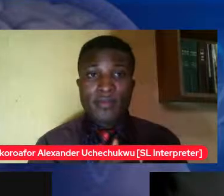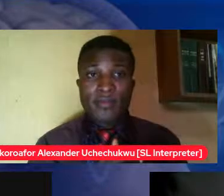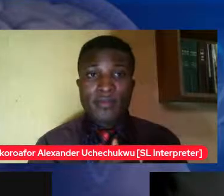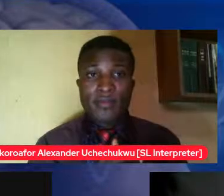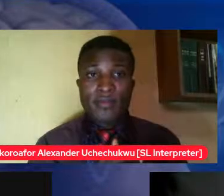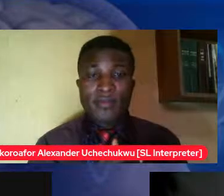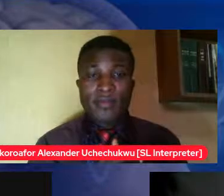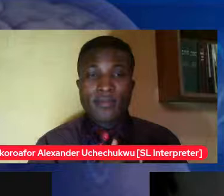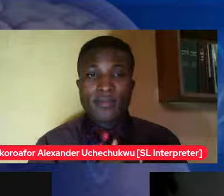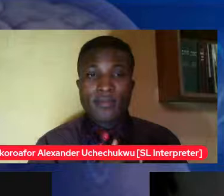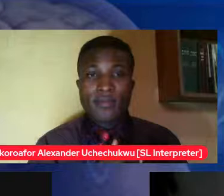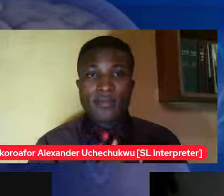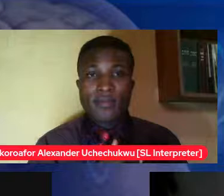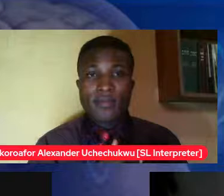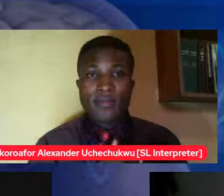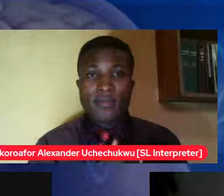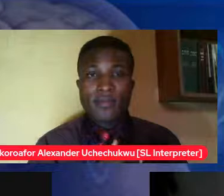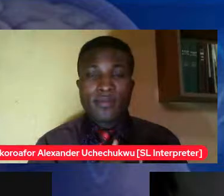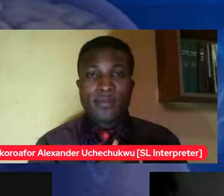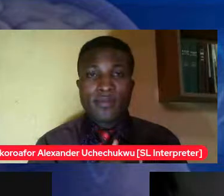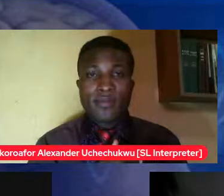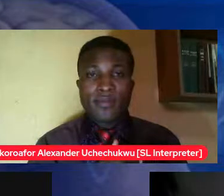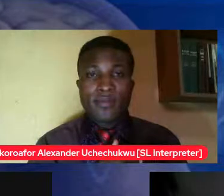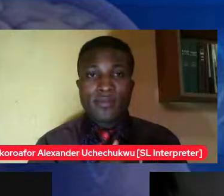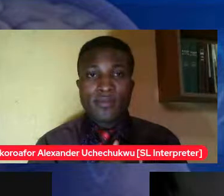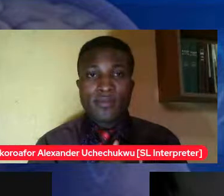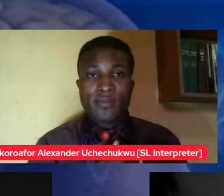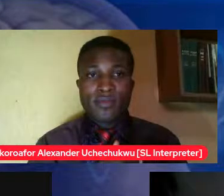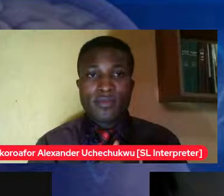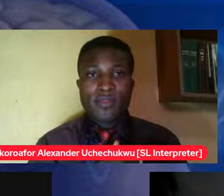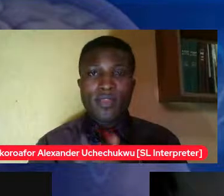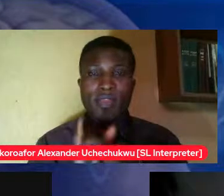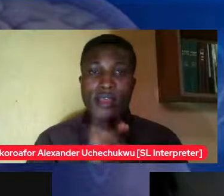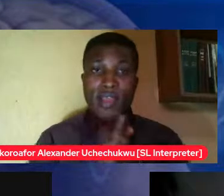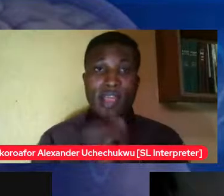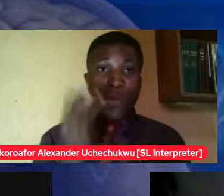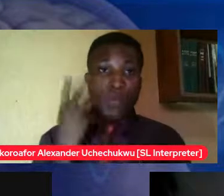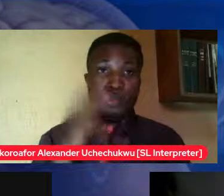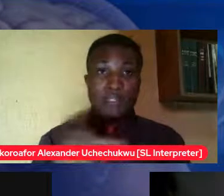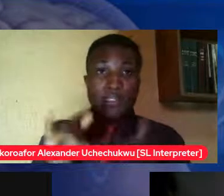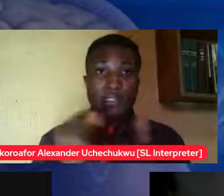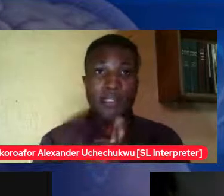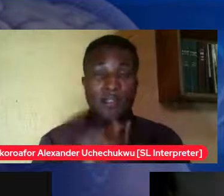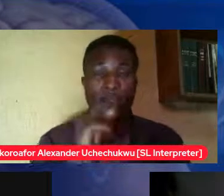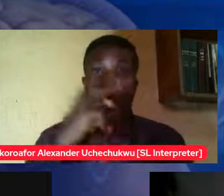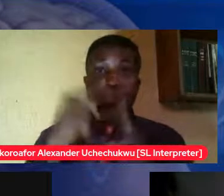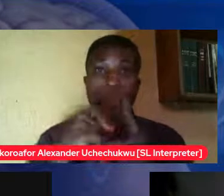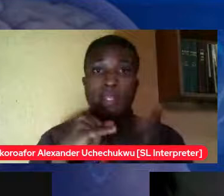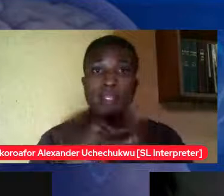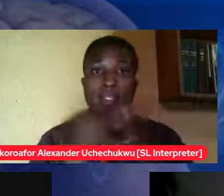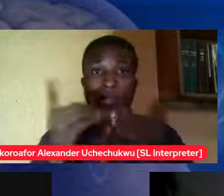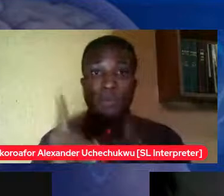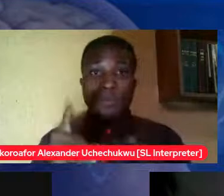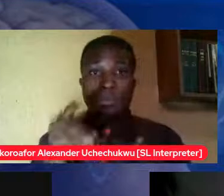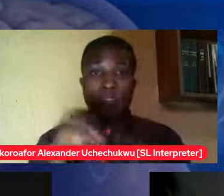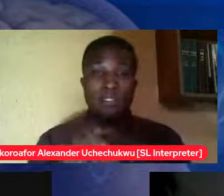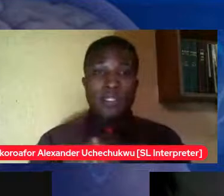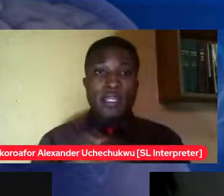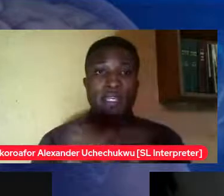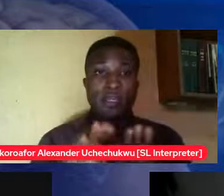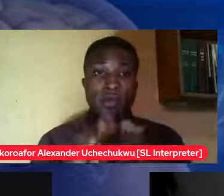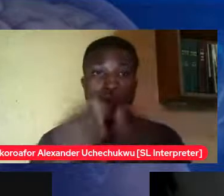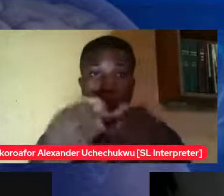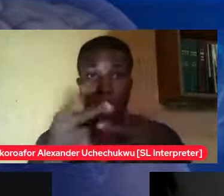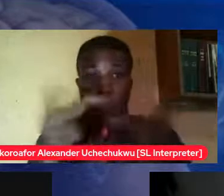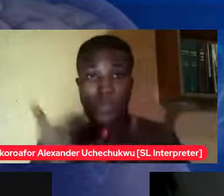yes so I was saying that yes when it happens to him in public he excuses himself I think part of what we had done from an early stage yes can hear